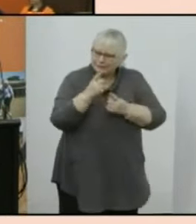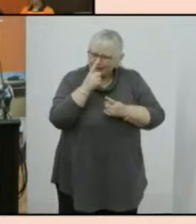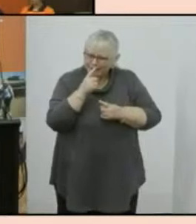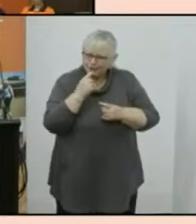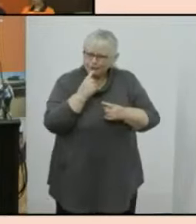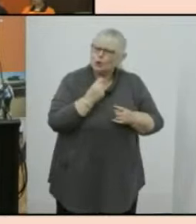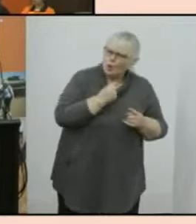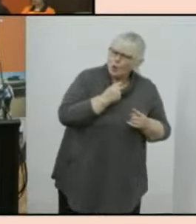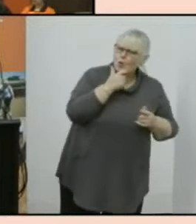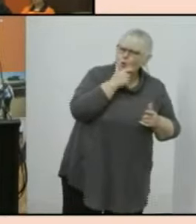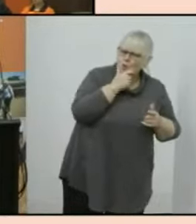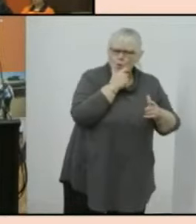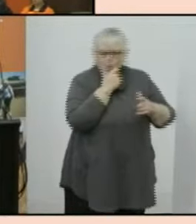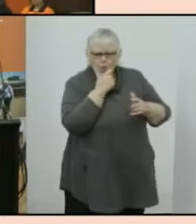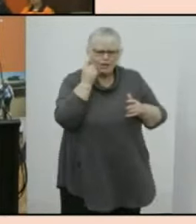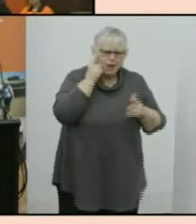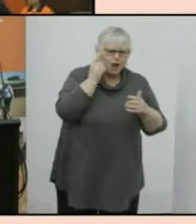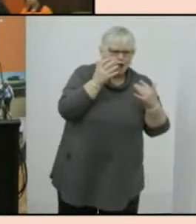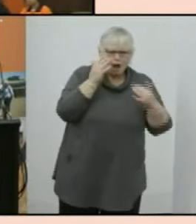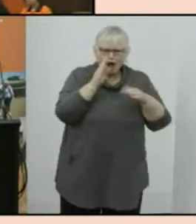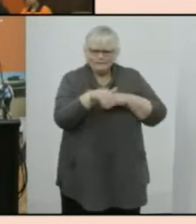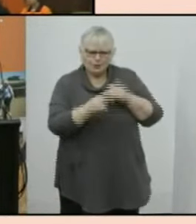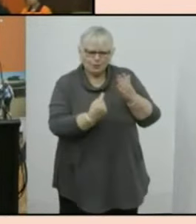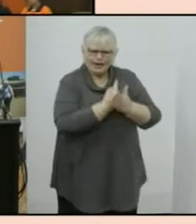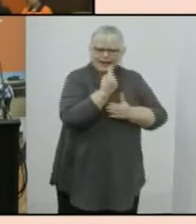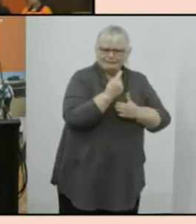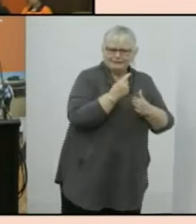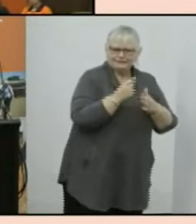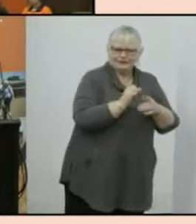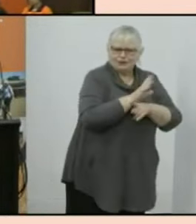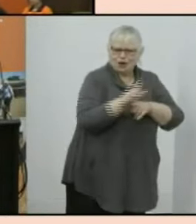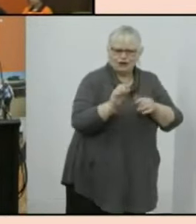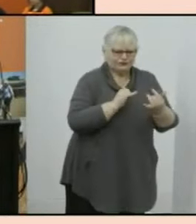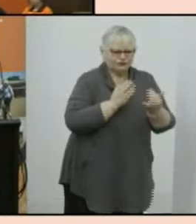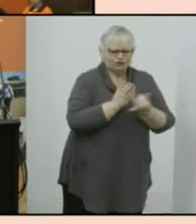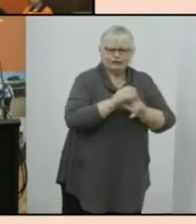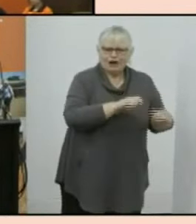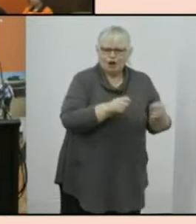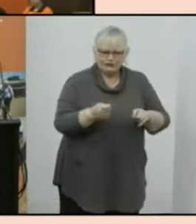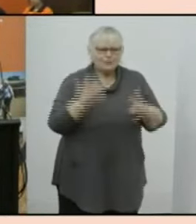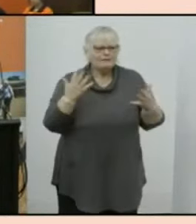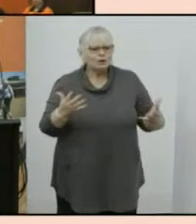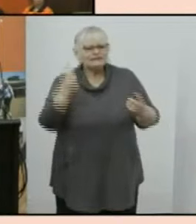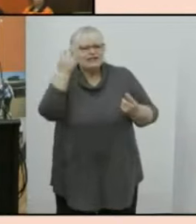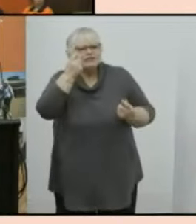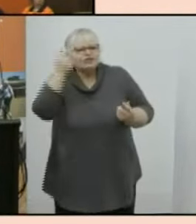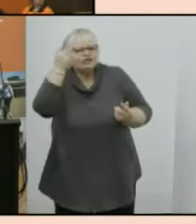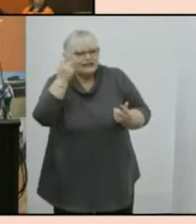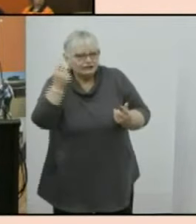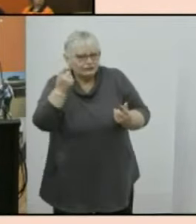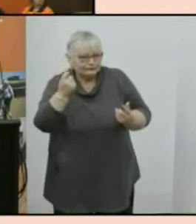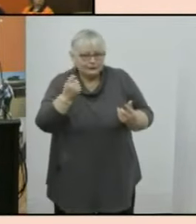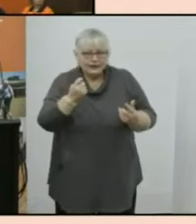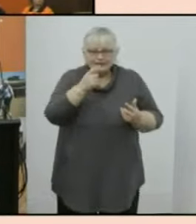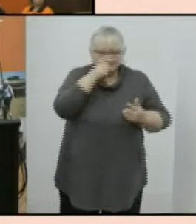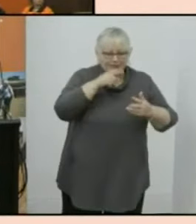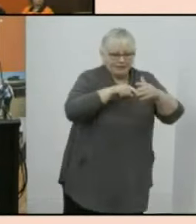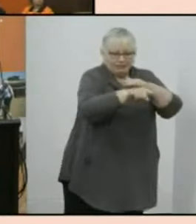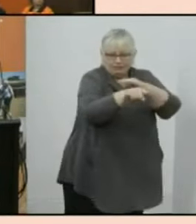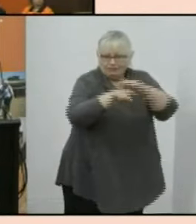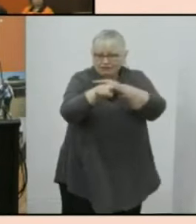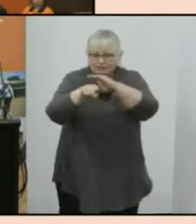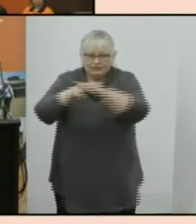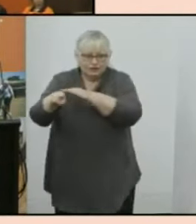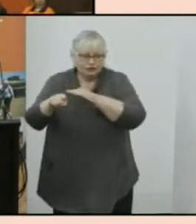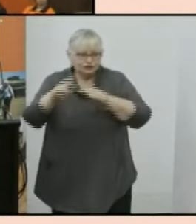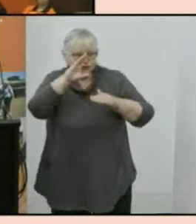social social commentators about what we saw happening so there's a lot of theories out there about where we moved to how much work did we do what